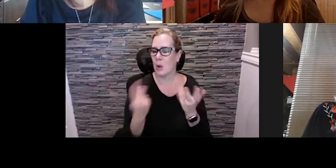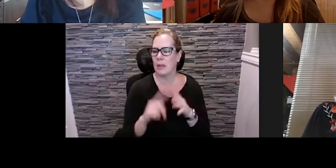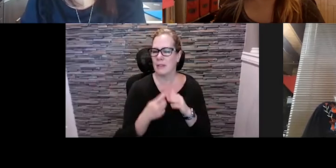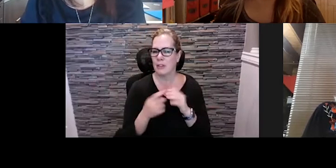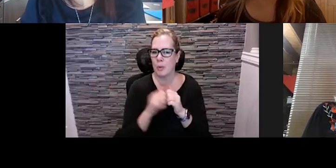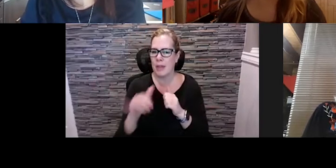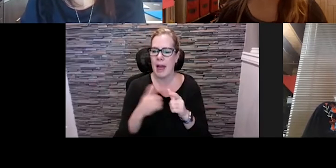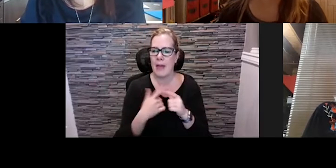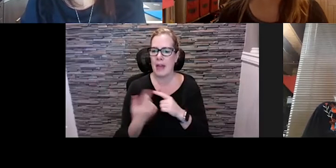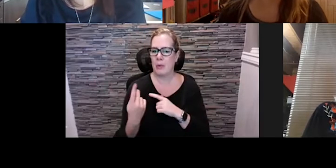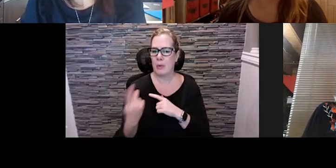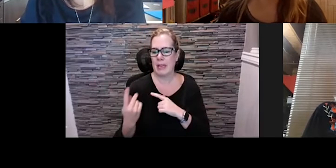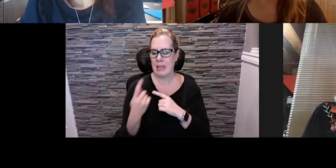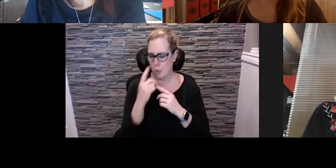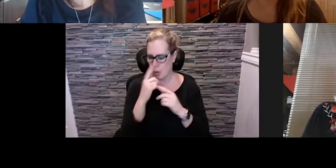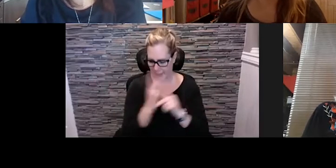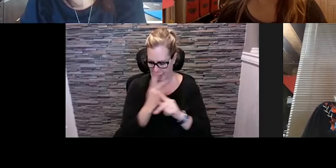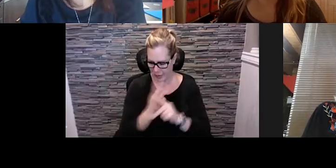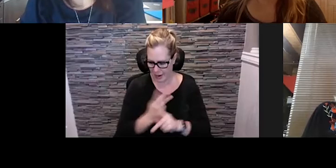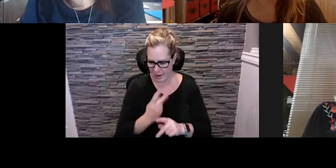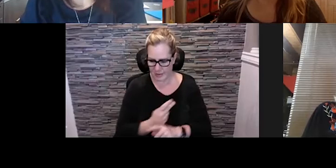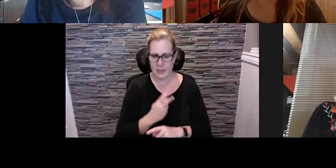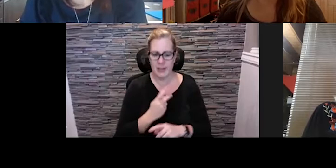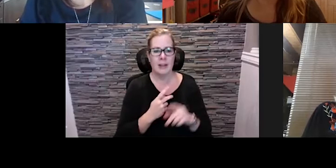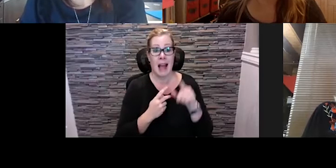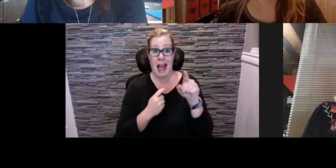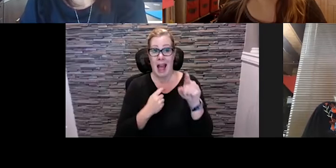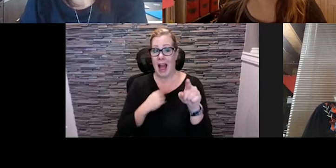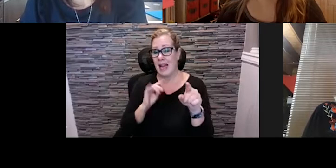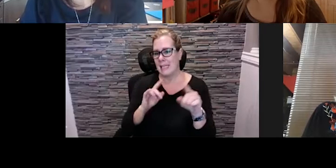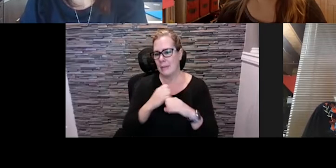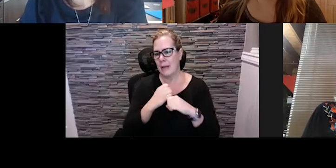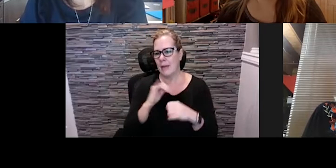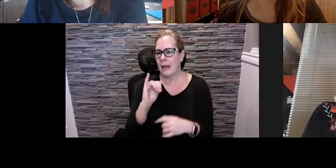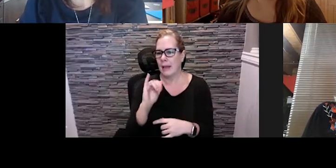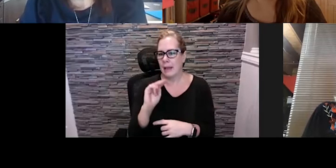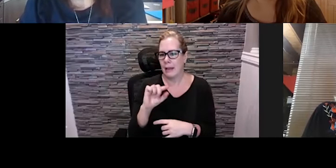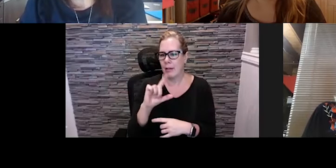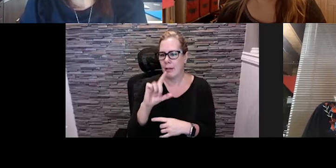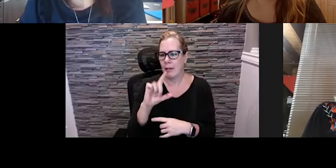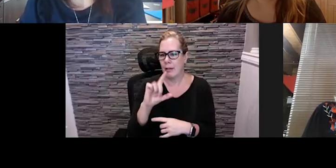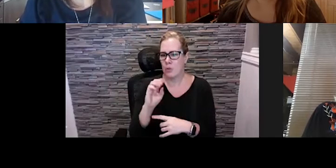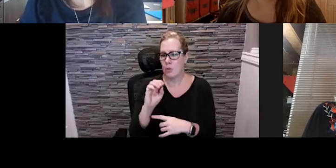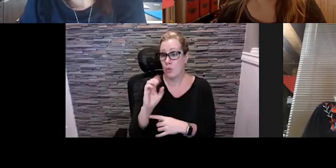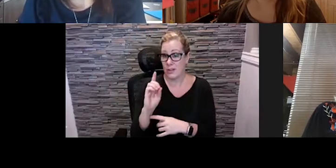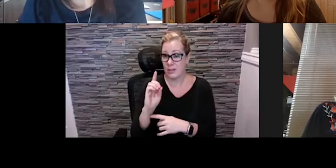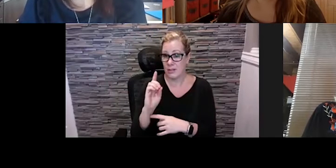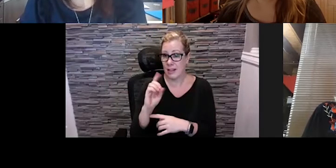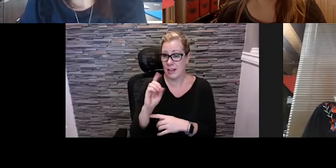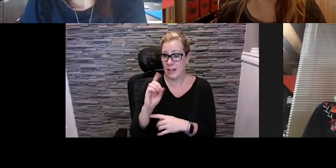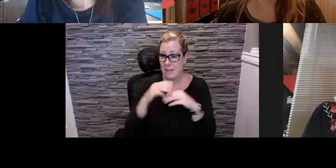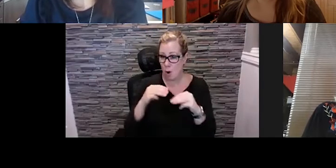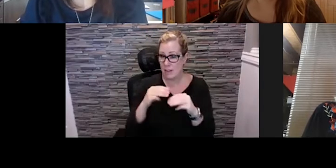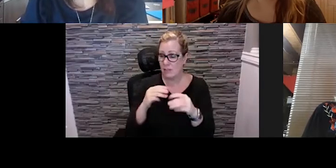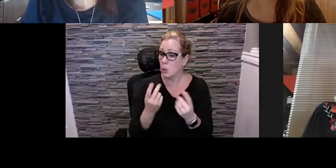even with, I continued to produce the Inglewood Night Market, and so what we did is we took some parking lots in Inglewood instead of the